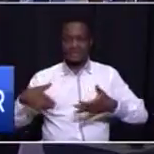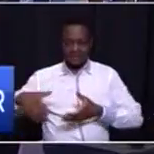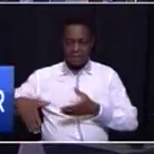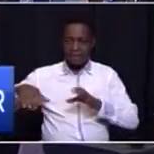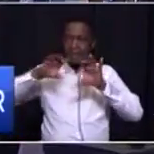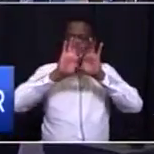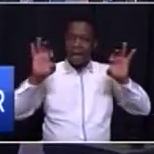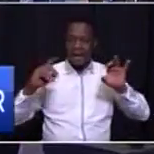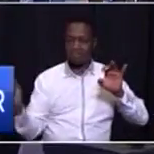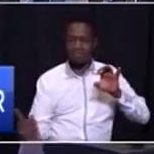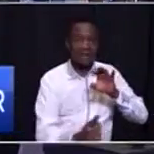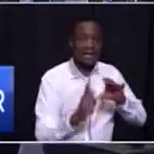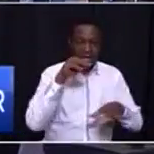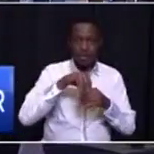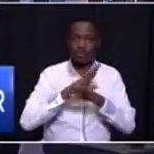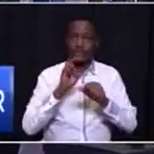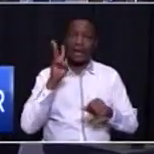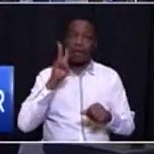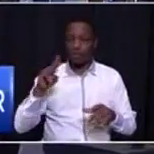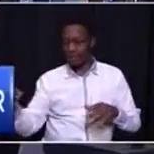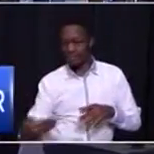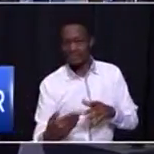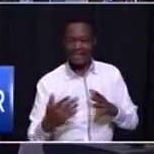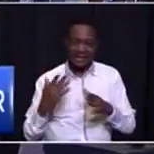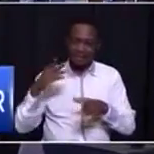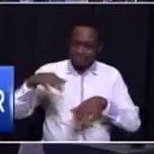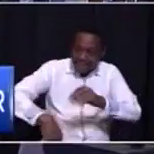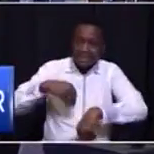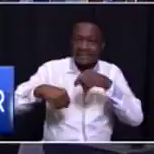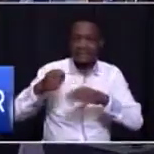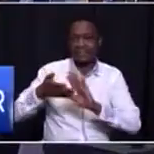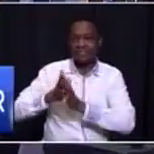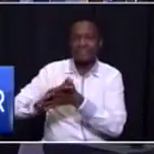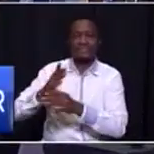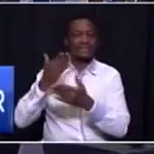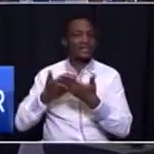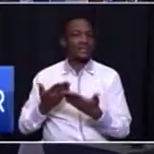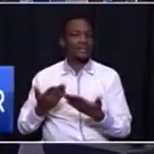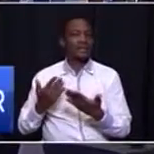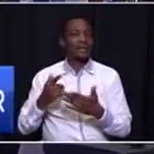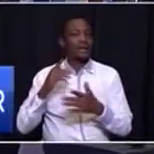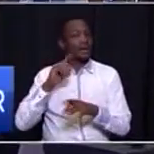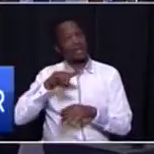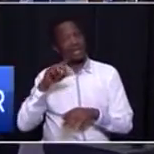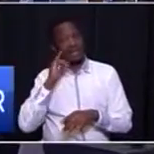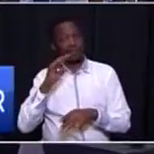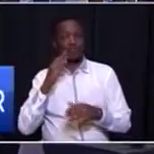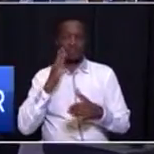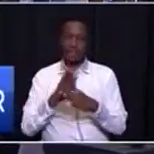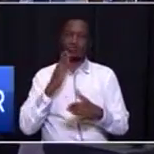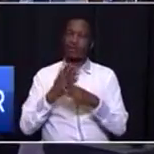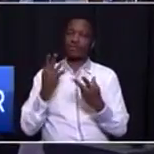our underground water, would seriously be facing a threat of pollution unless we deal with this matter properly.